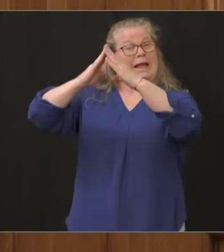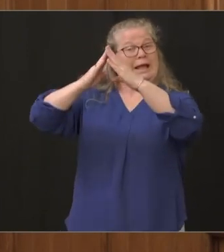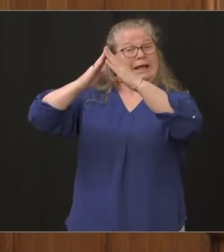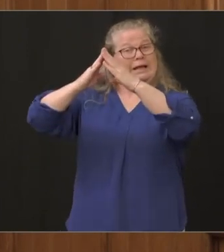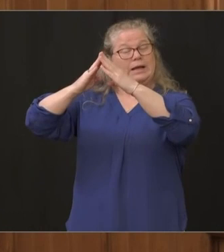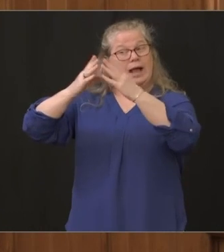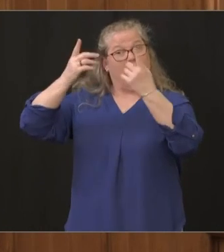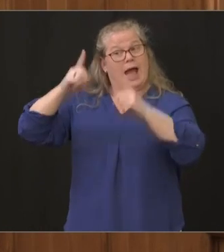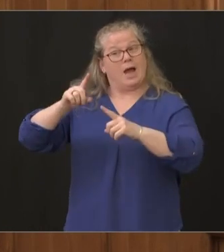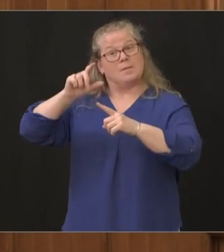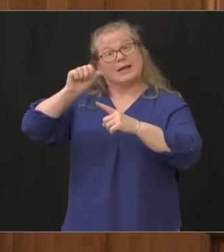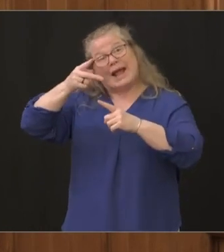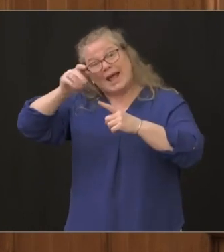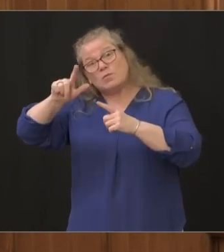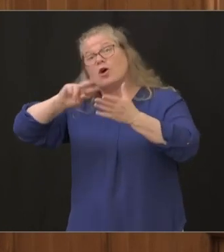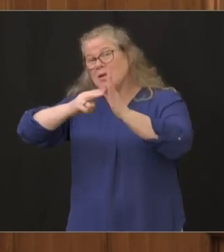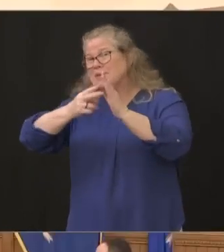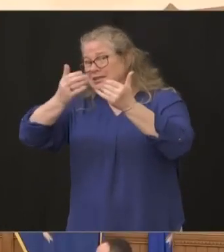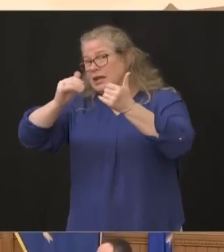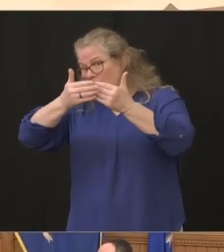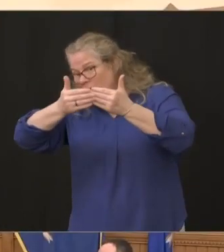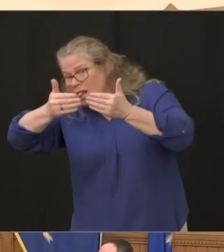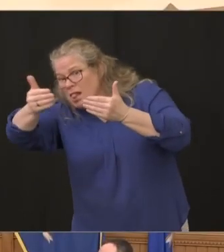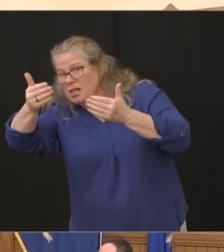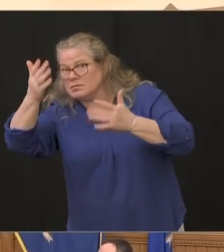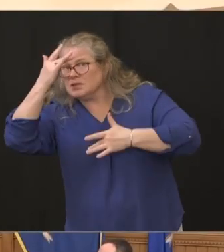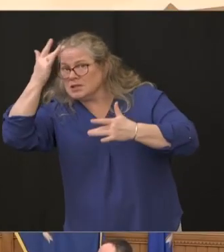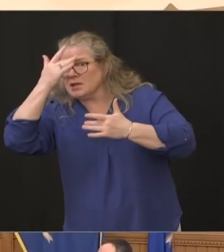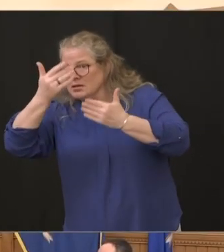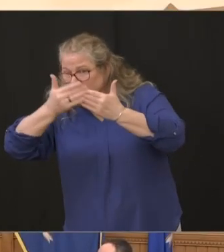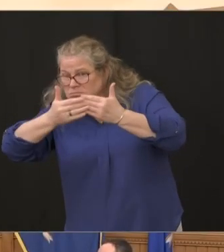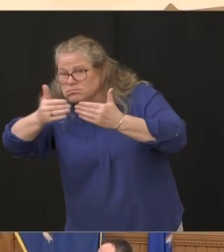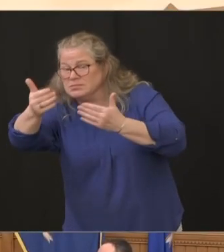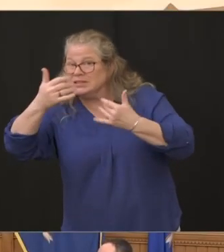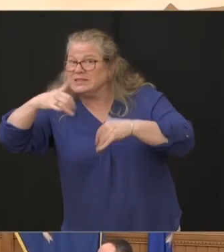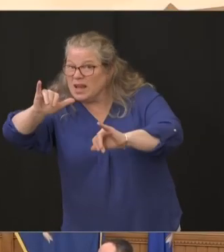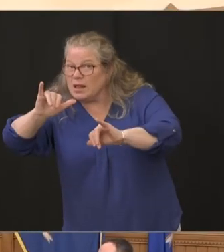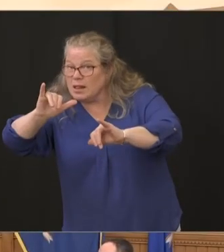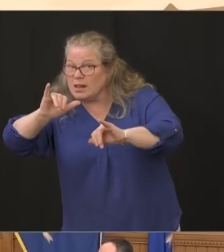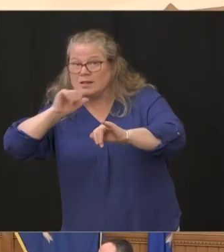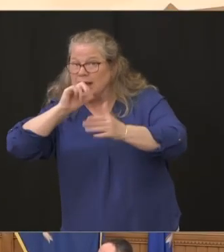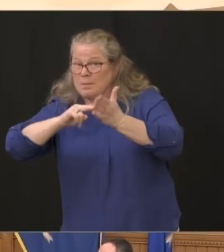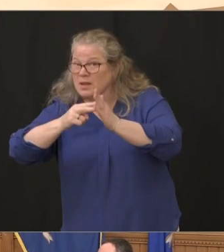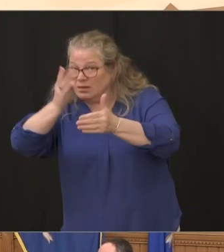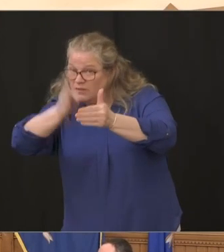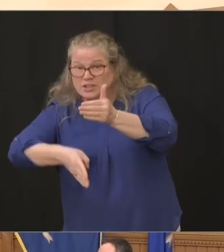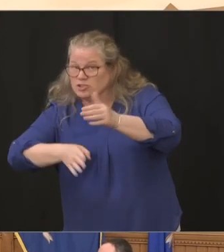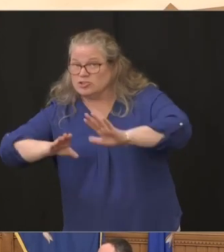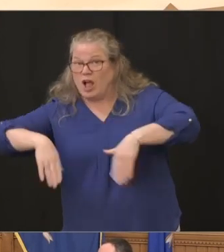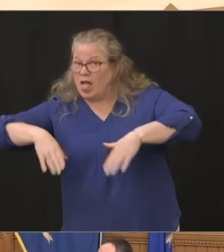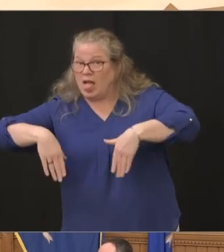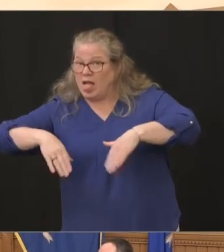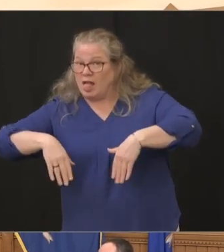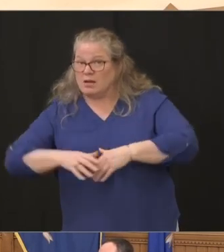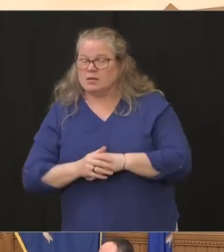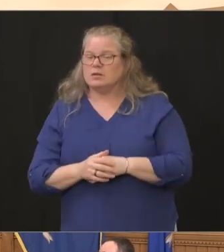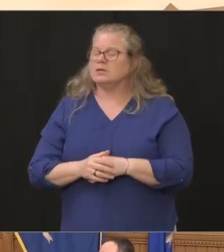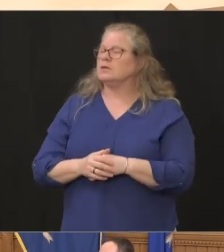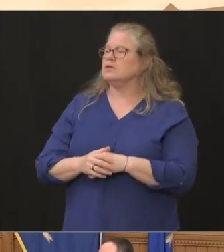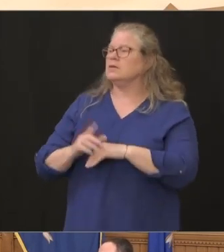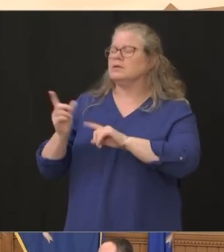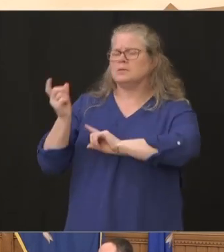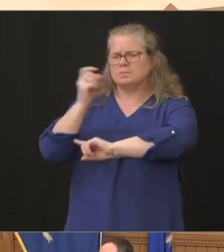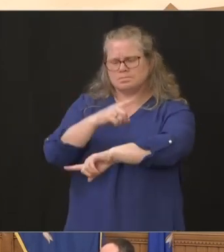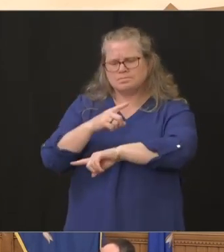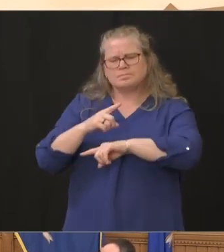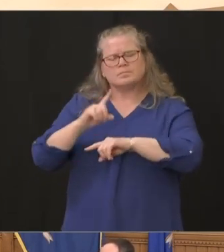that okay two questions here we had a viewer writing about the casinos in the state i know you might not have the authority to close them or open them